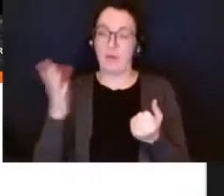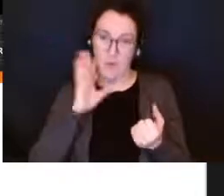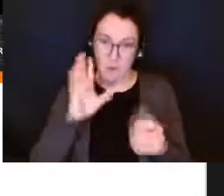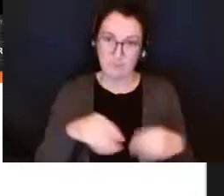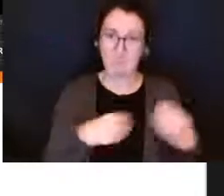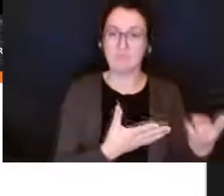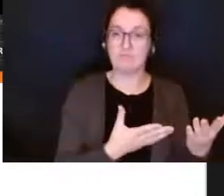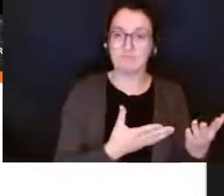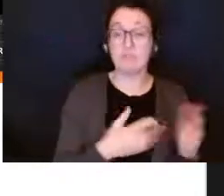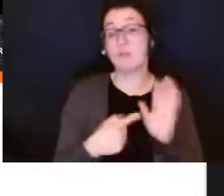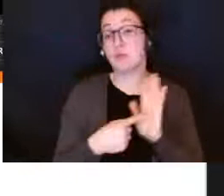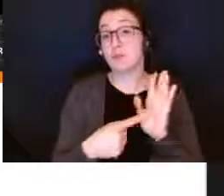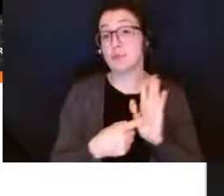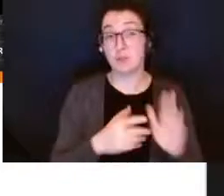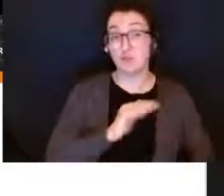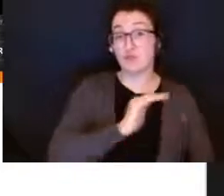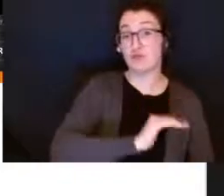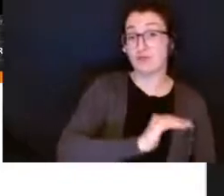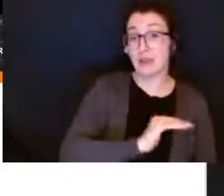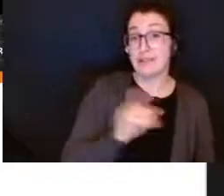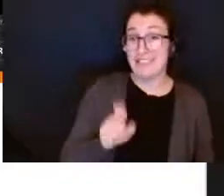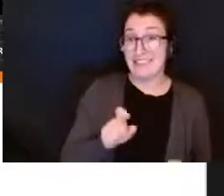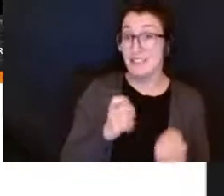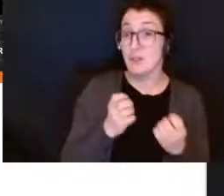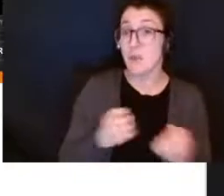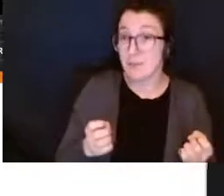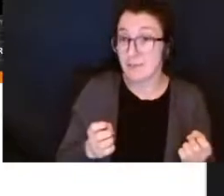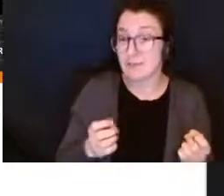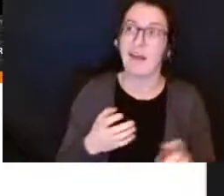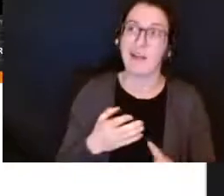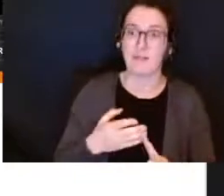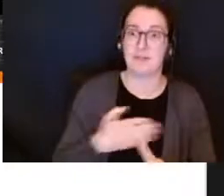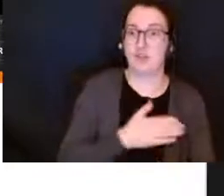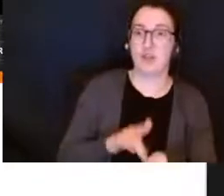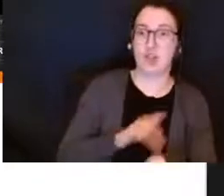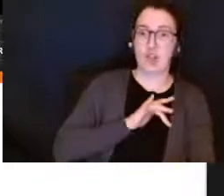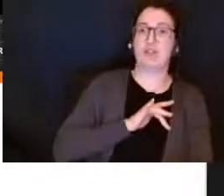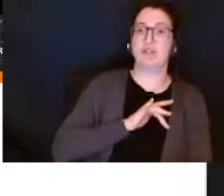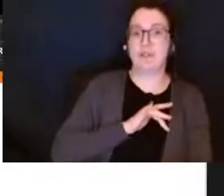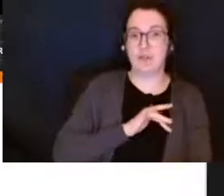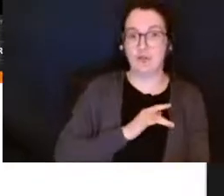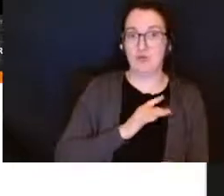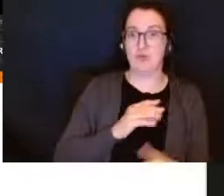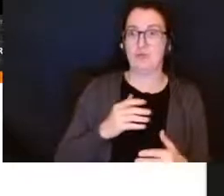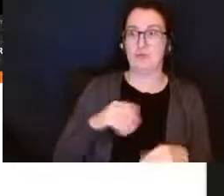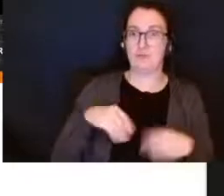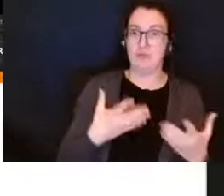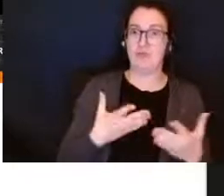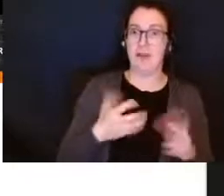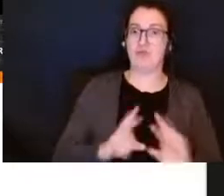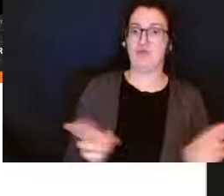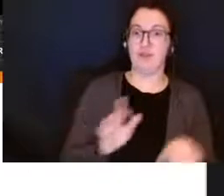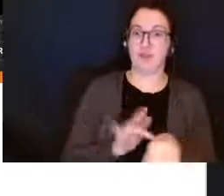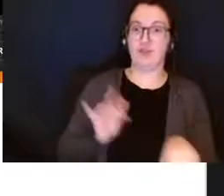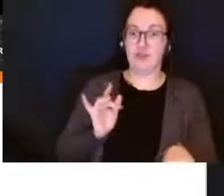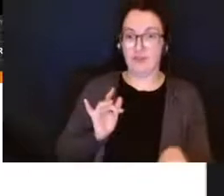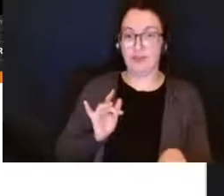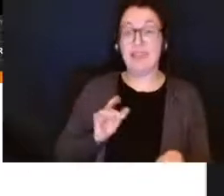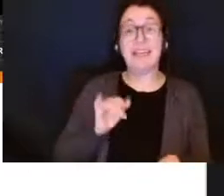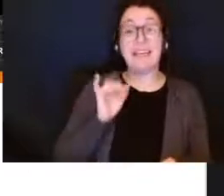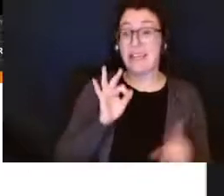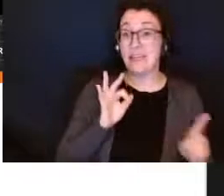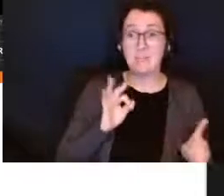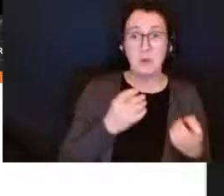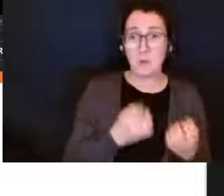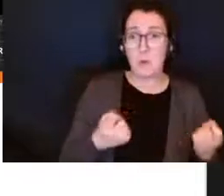needs you might go through this process earlier in the year for for students without equipment needs this might happen into their second year